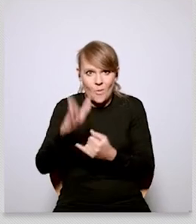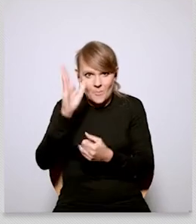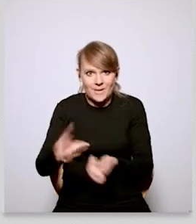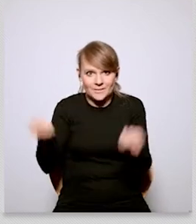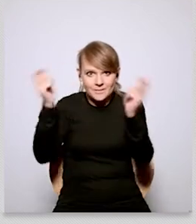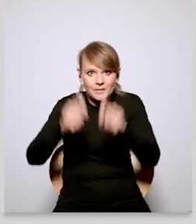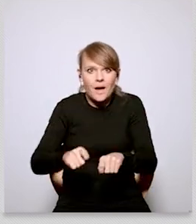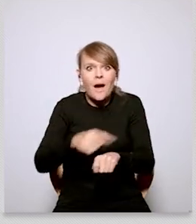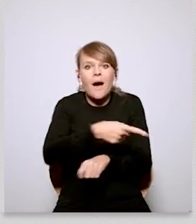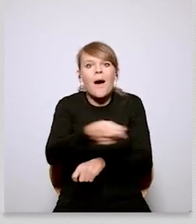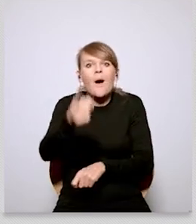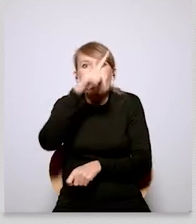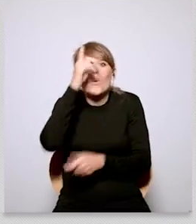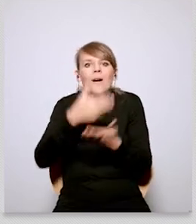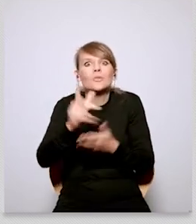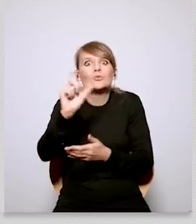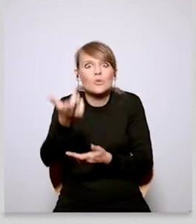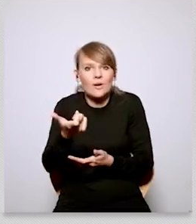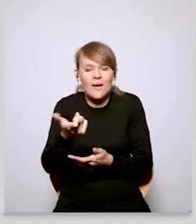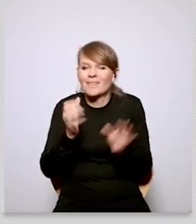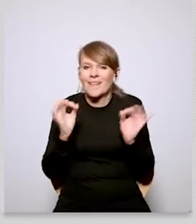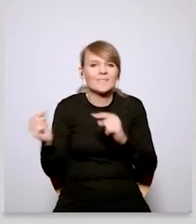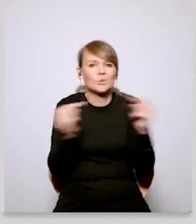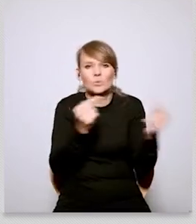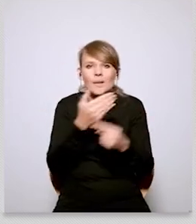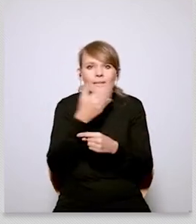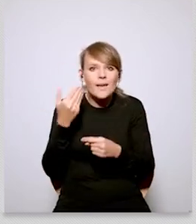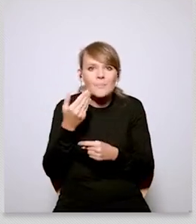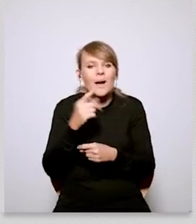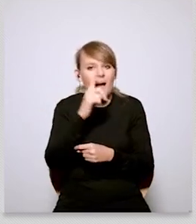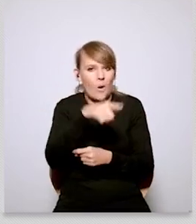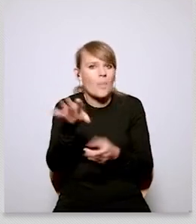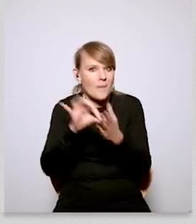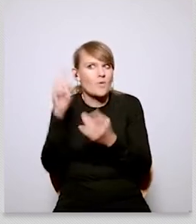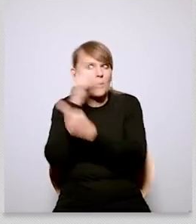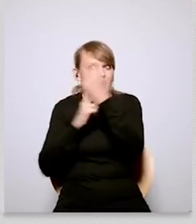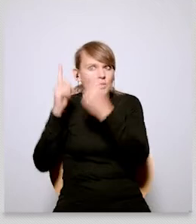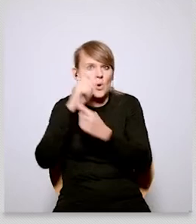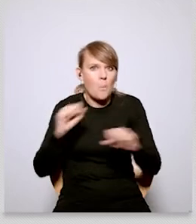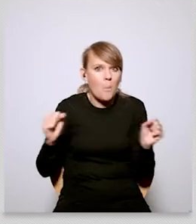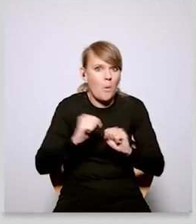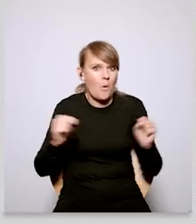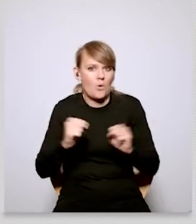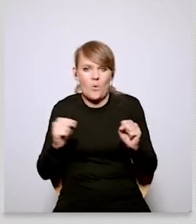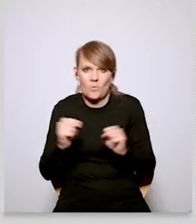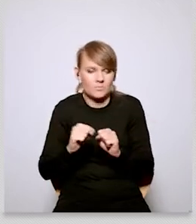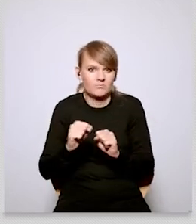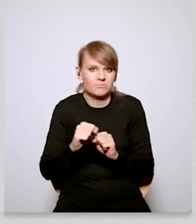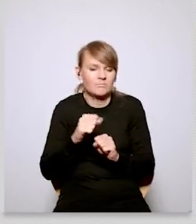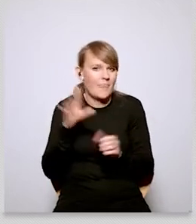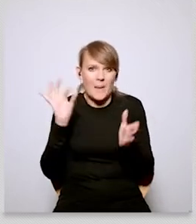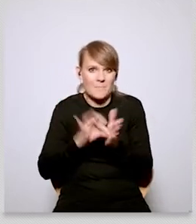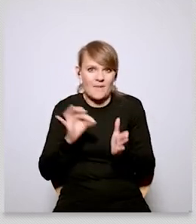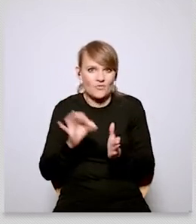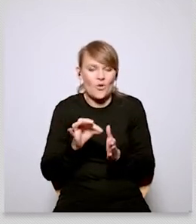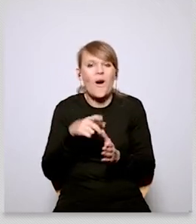um mine and if that mine should close down well what are these people going to do they